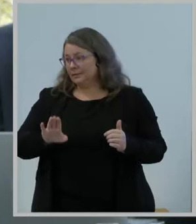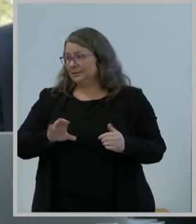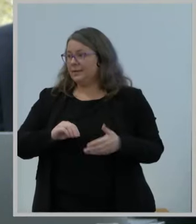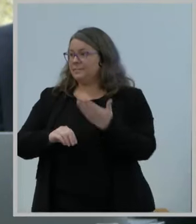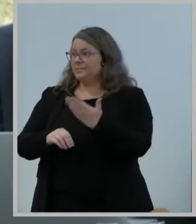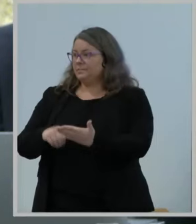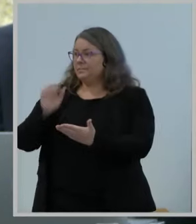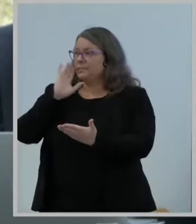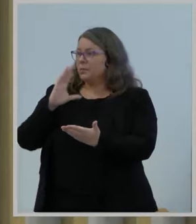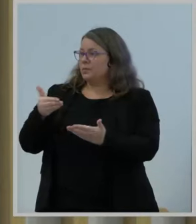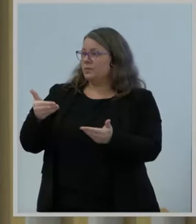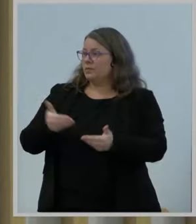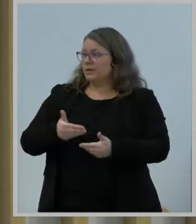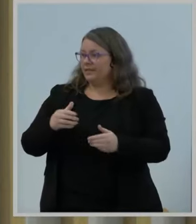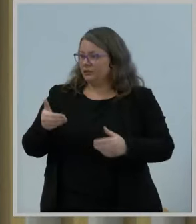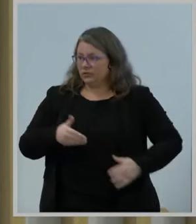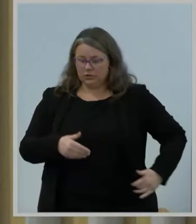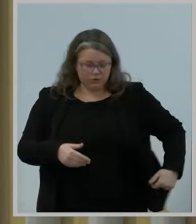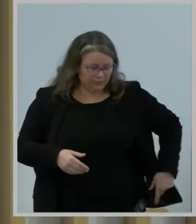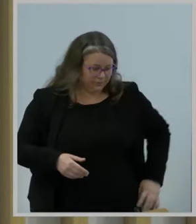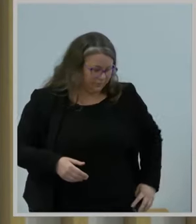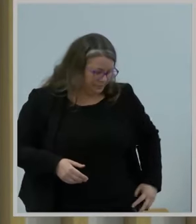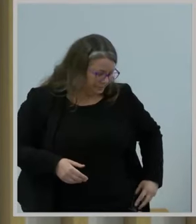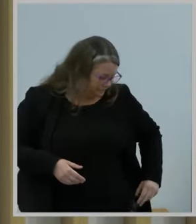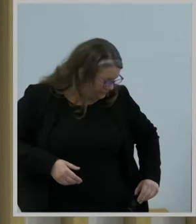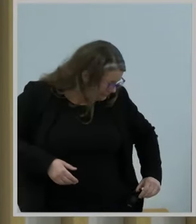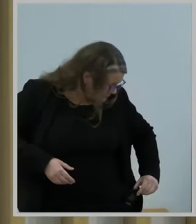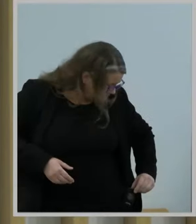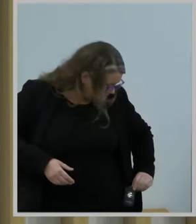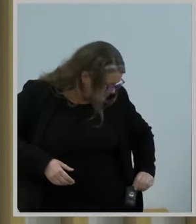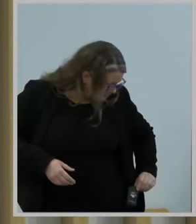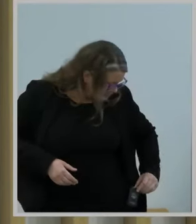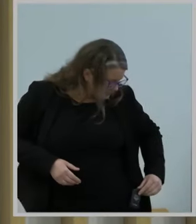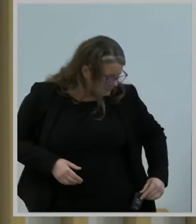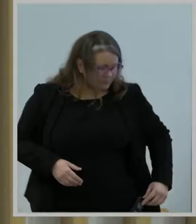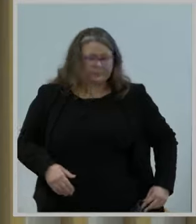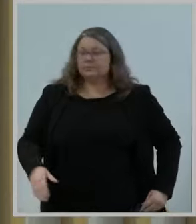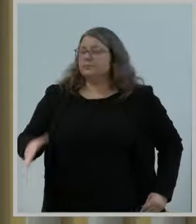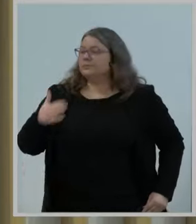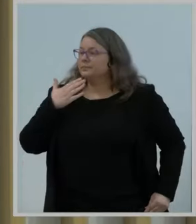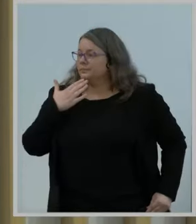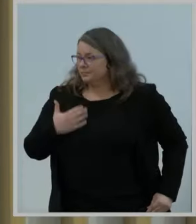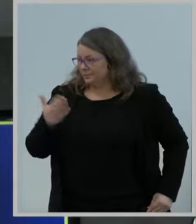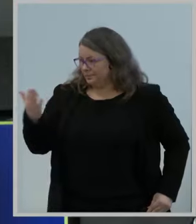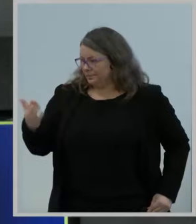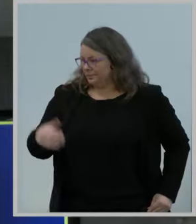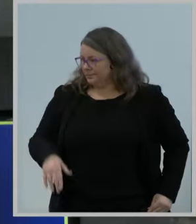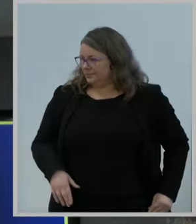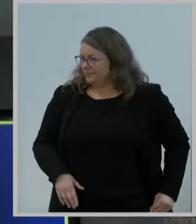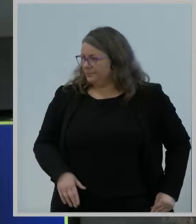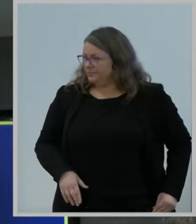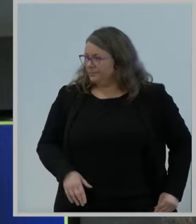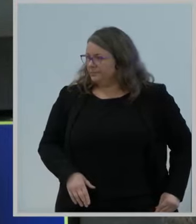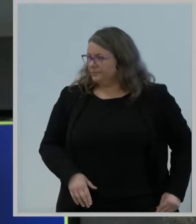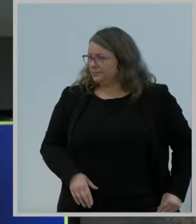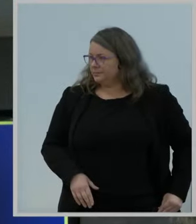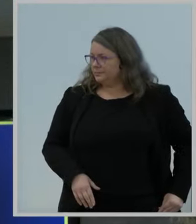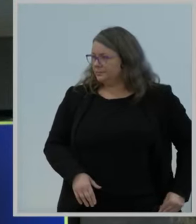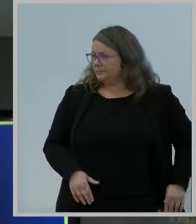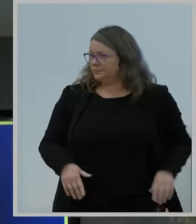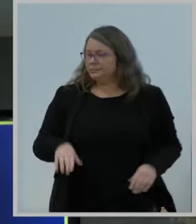will give the introduction. Thank you so much, Madam Secretary. Mr. Harkrader, please proceed. Good morning, Madam Chairwoman and